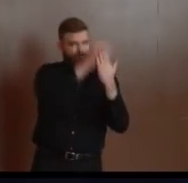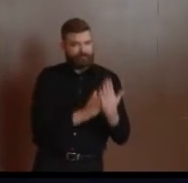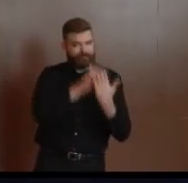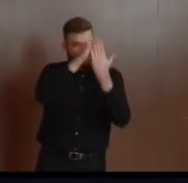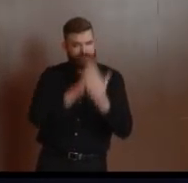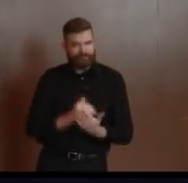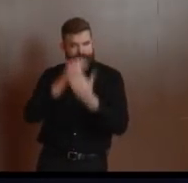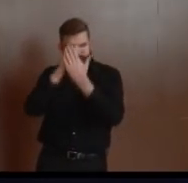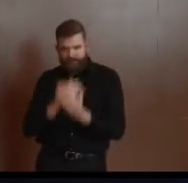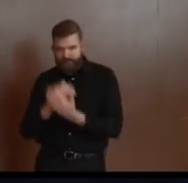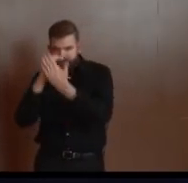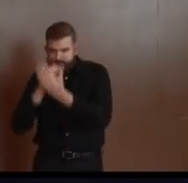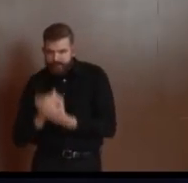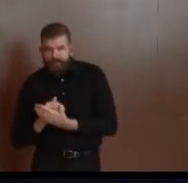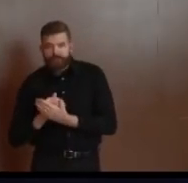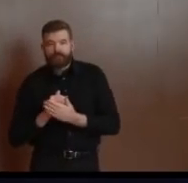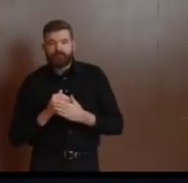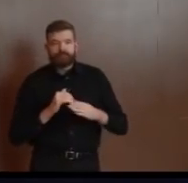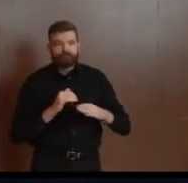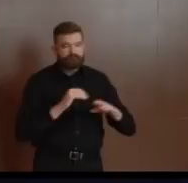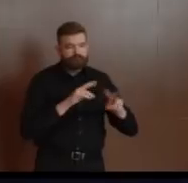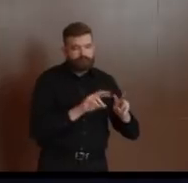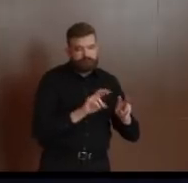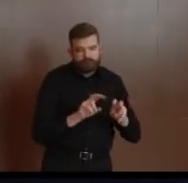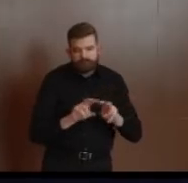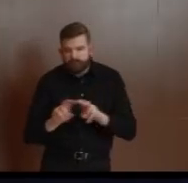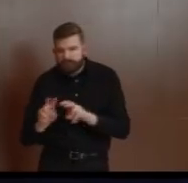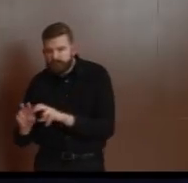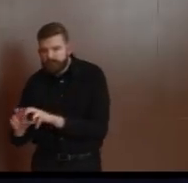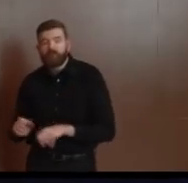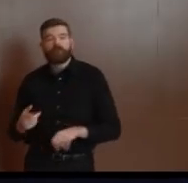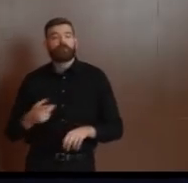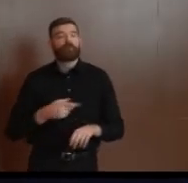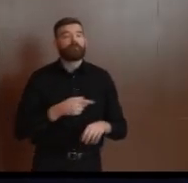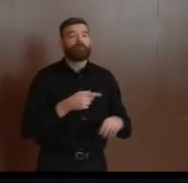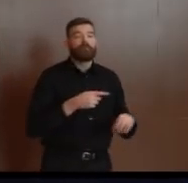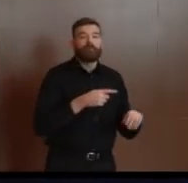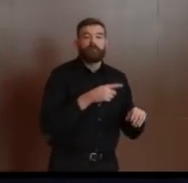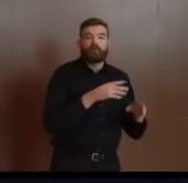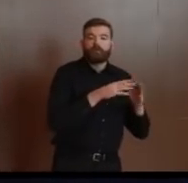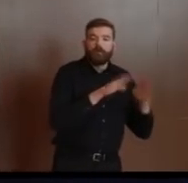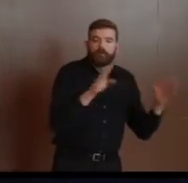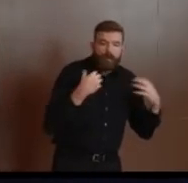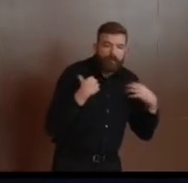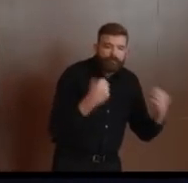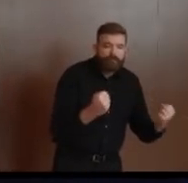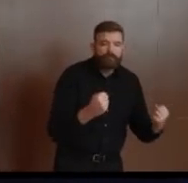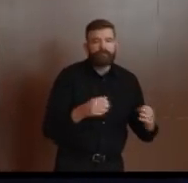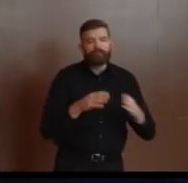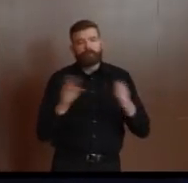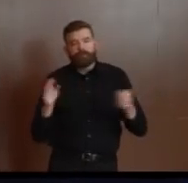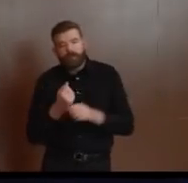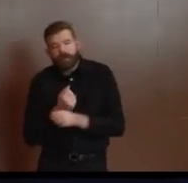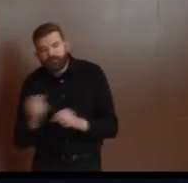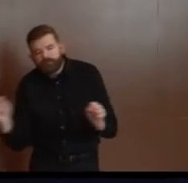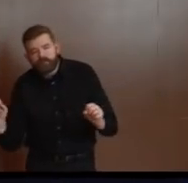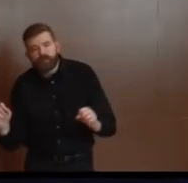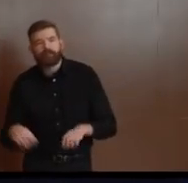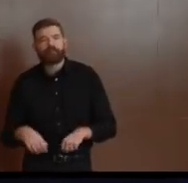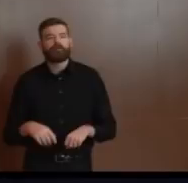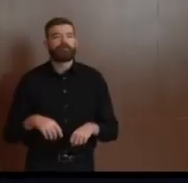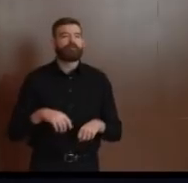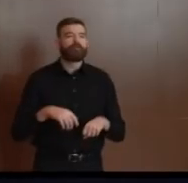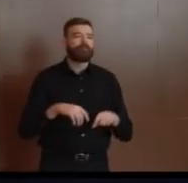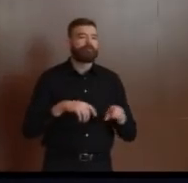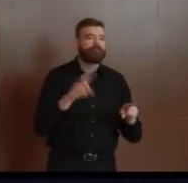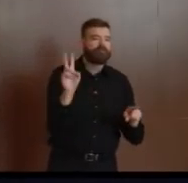health, the rights of crime victims, to see which we're going to object to and which we're going to consent to of those inmates who fall into those categories.